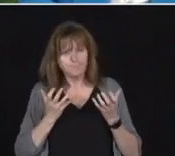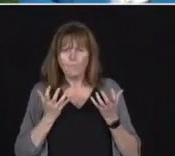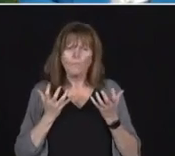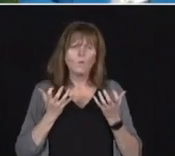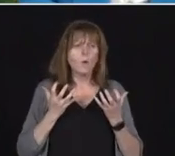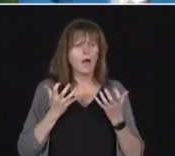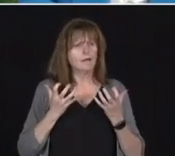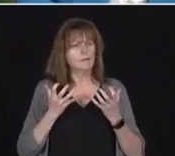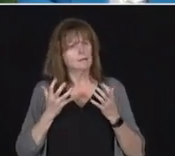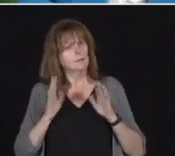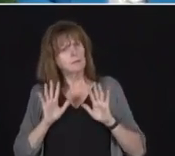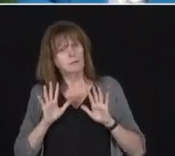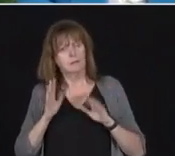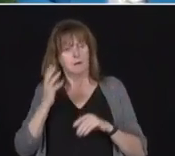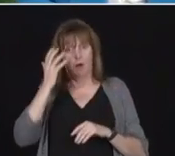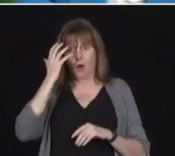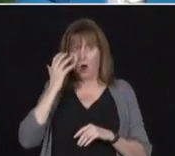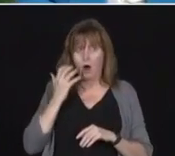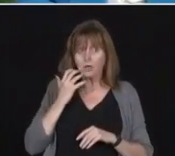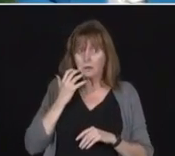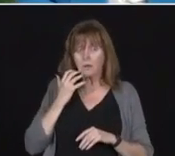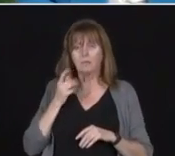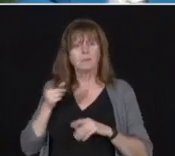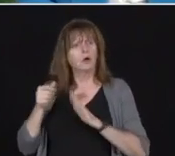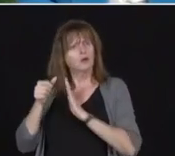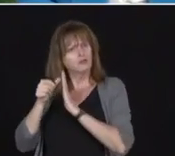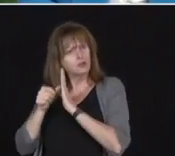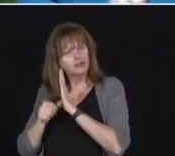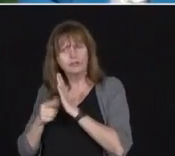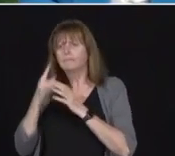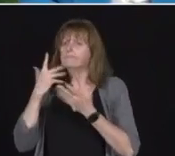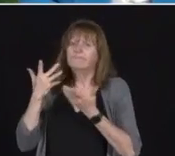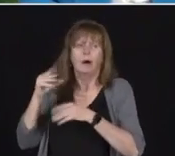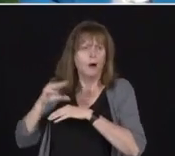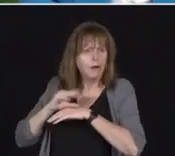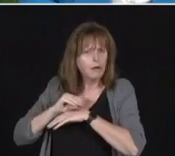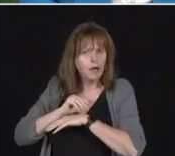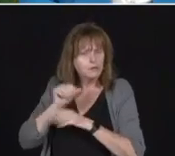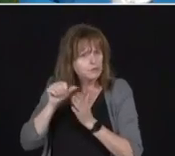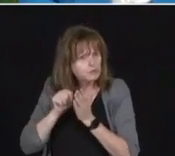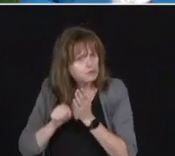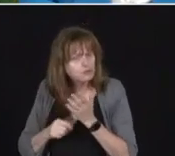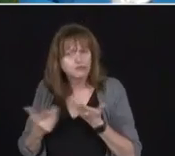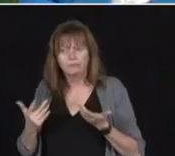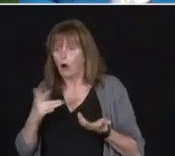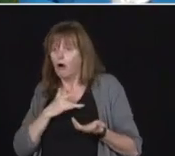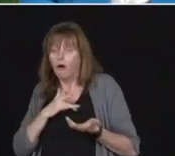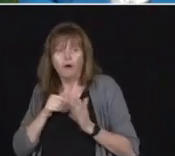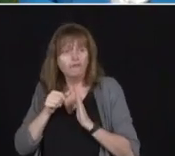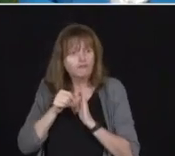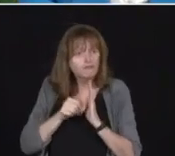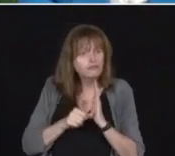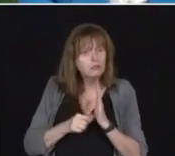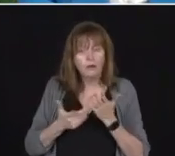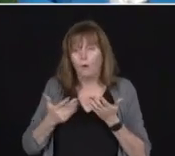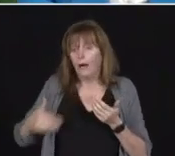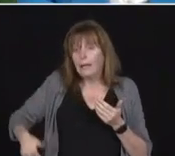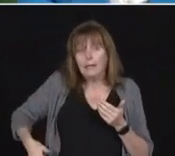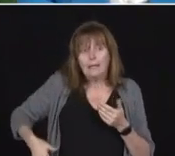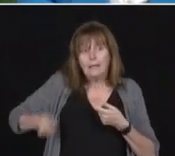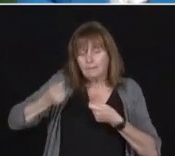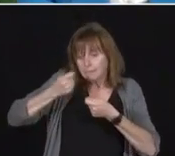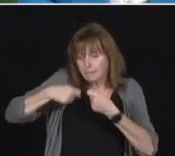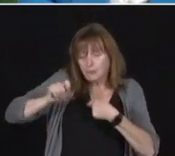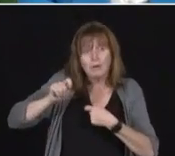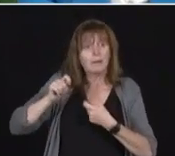that have been booked in advance for cancer surgery, heart surgery, hips and knees and so on. But our first priority